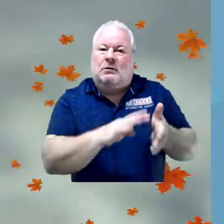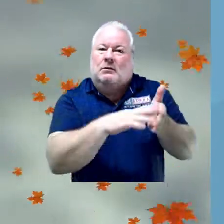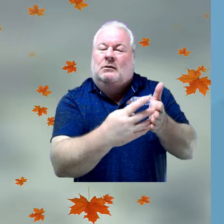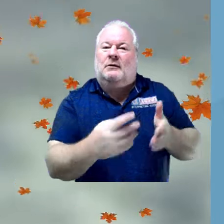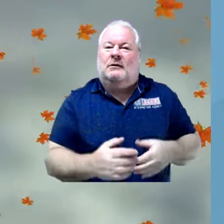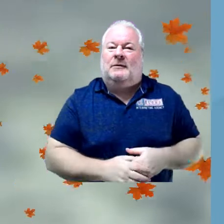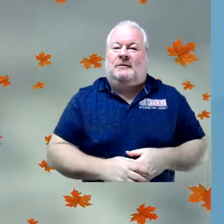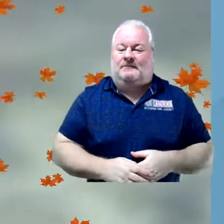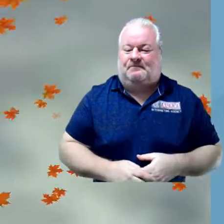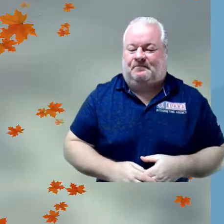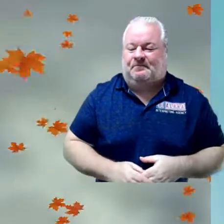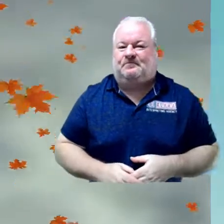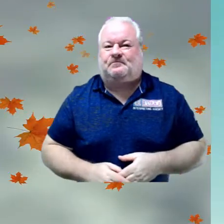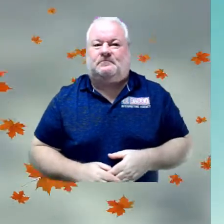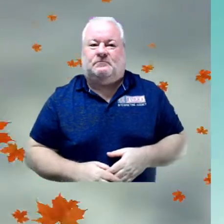Woohoo!